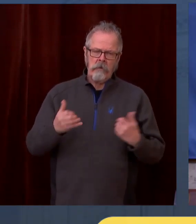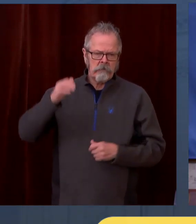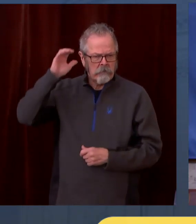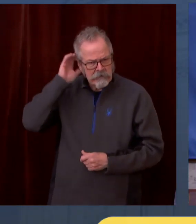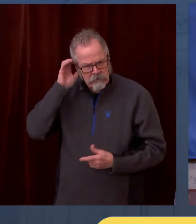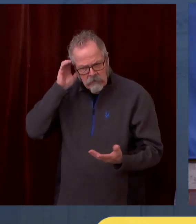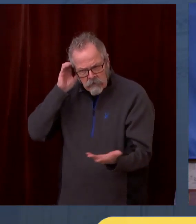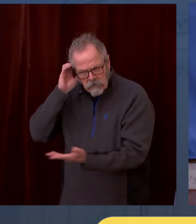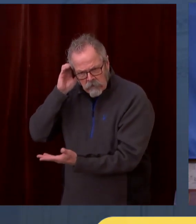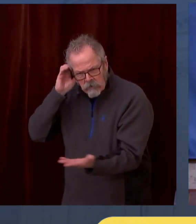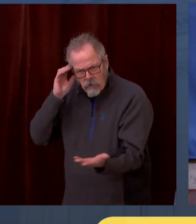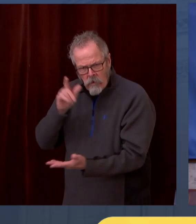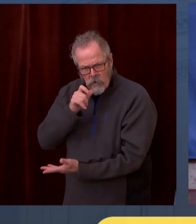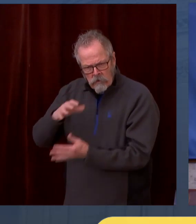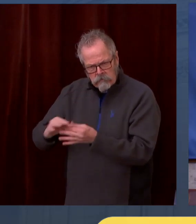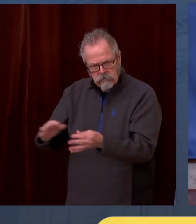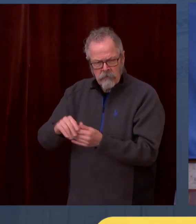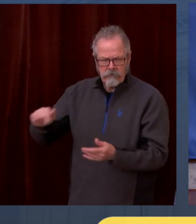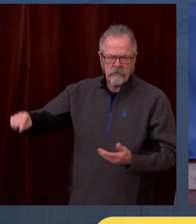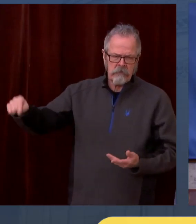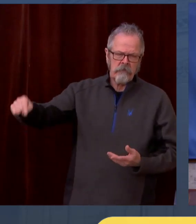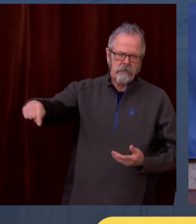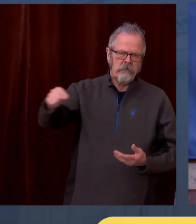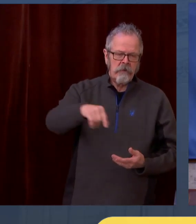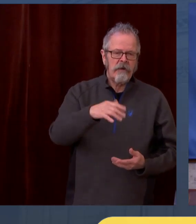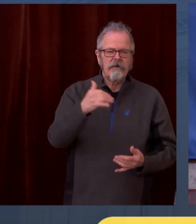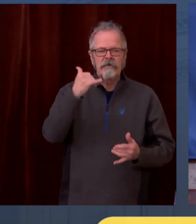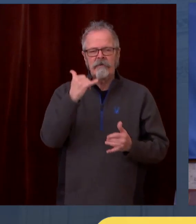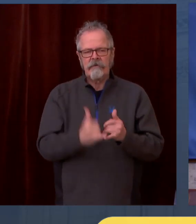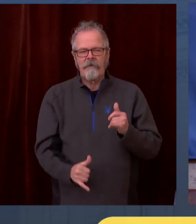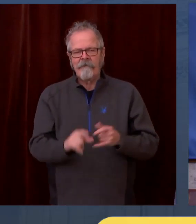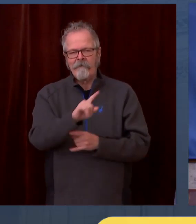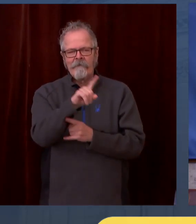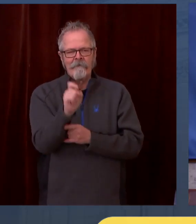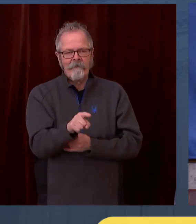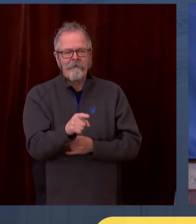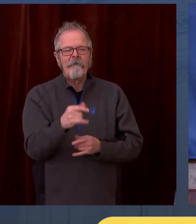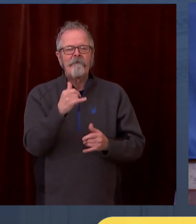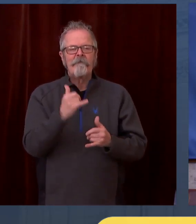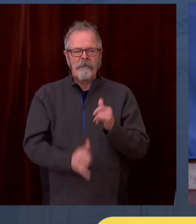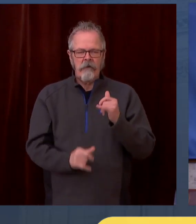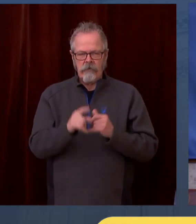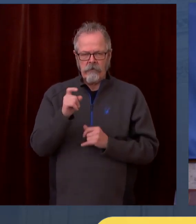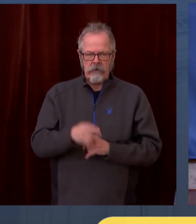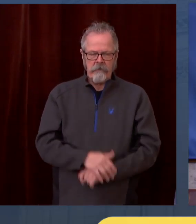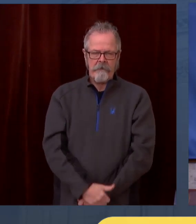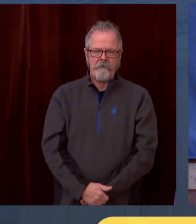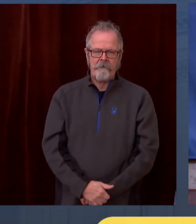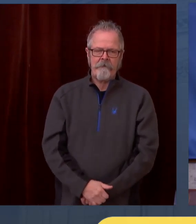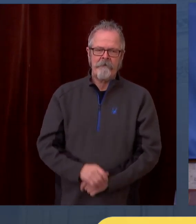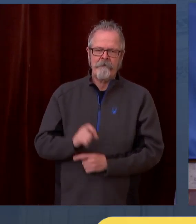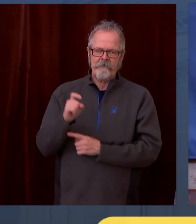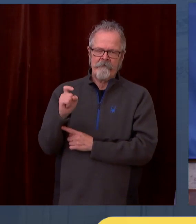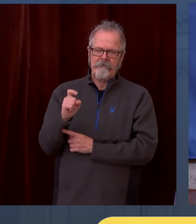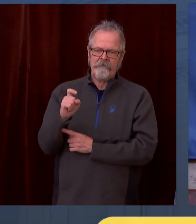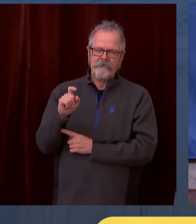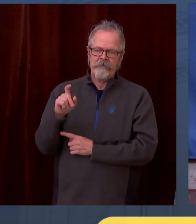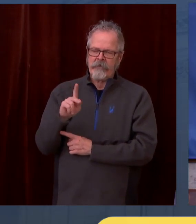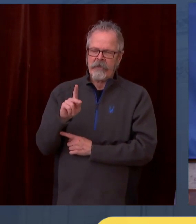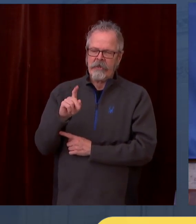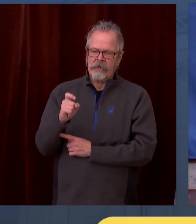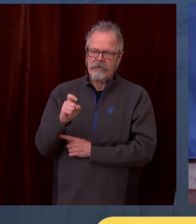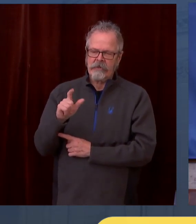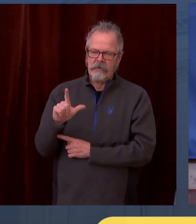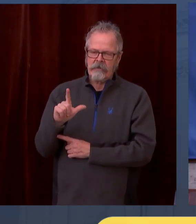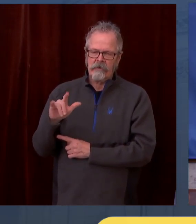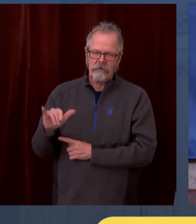All right. And our last question will come from Mayor Kawash with KXLY. Go ahead, Mayor. Hi, Governor. We're expecting the CDC to